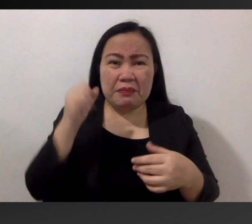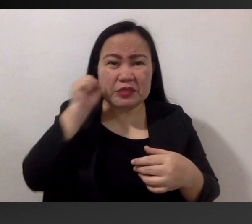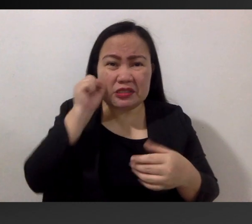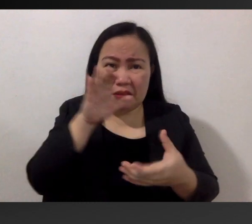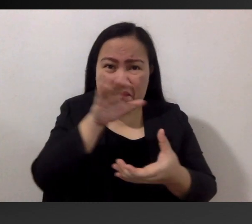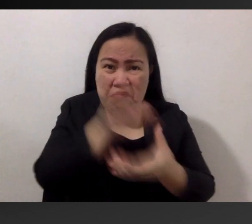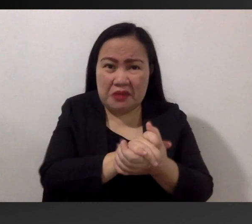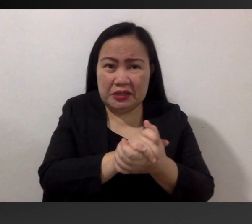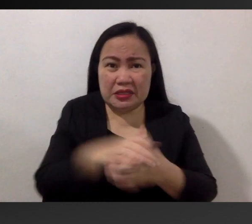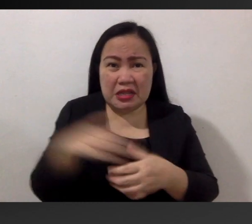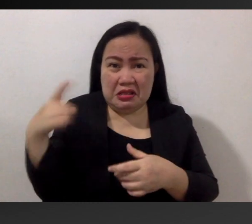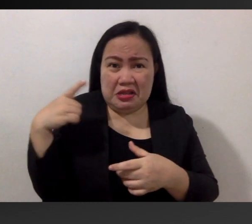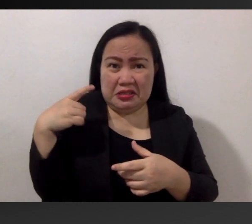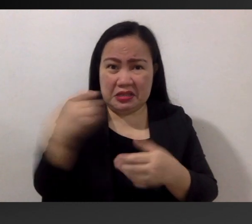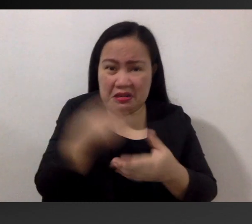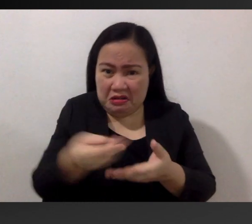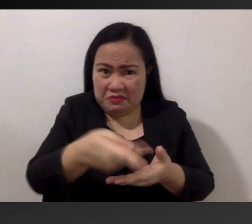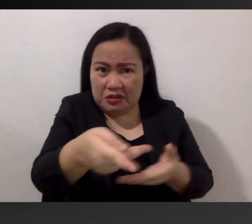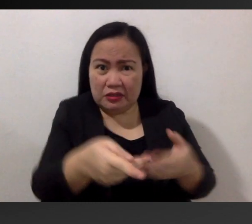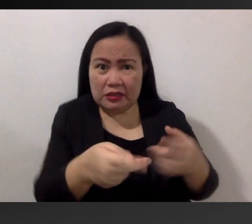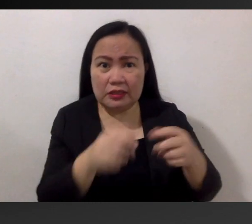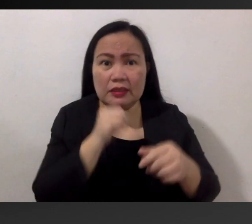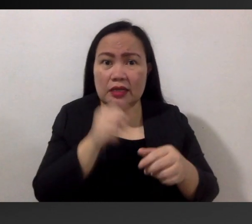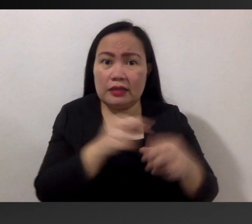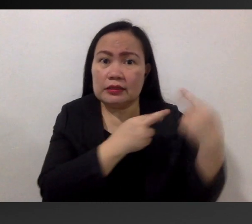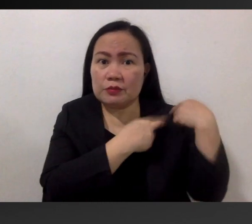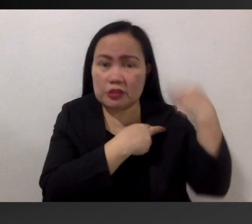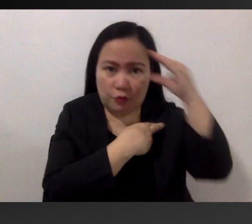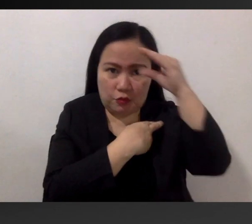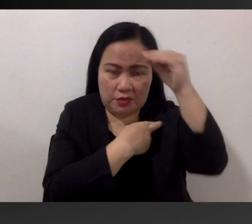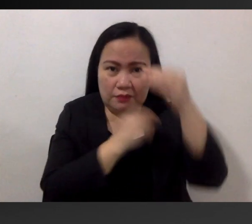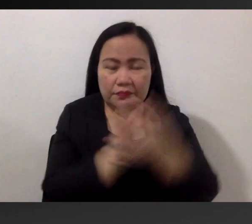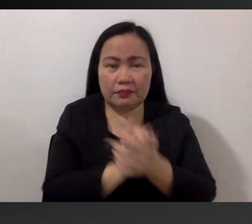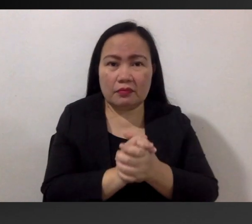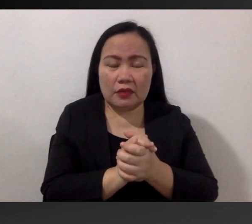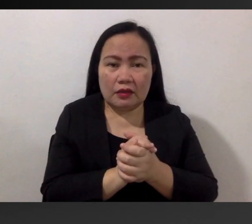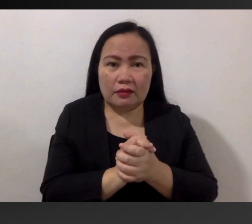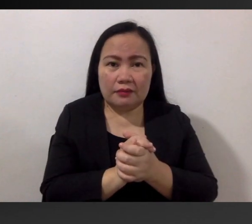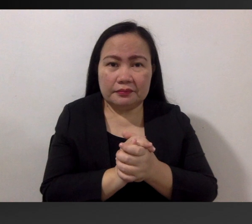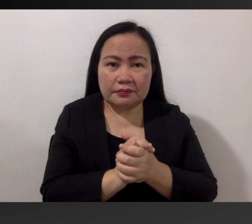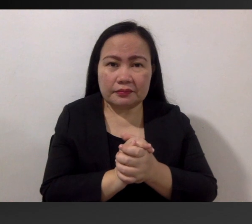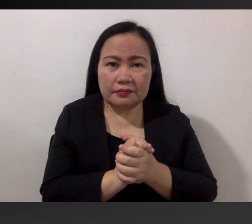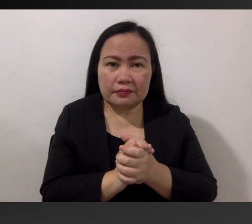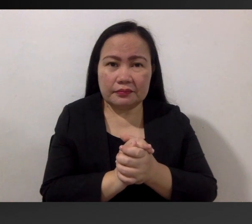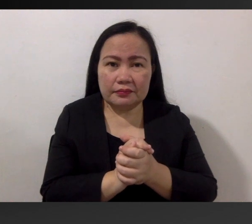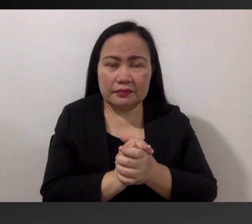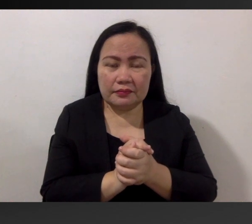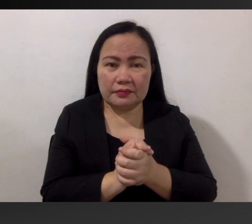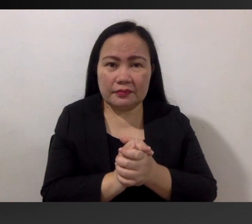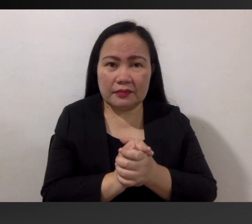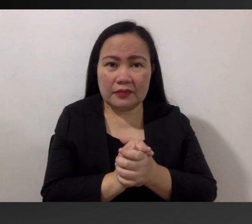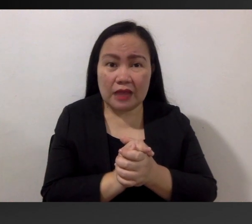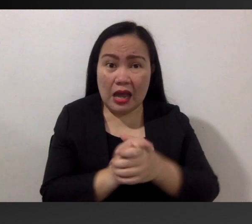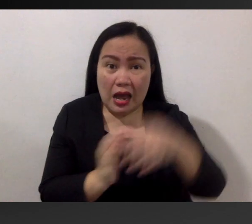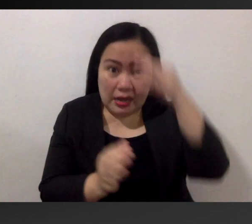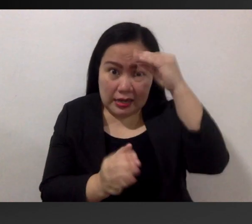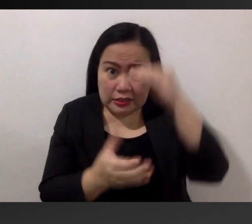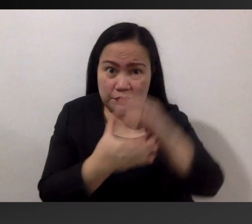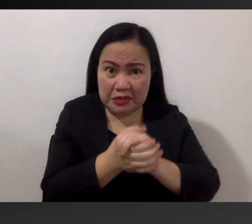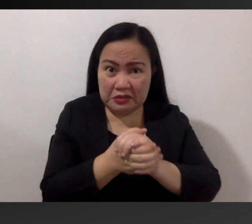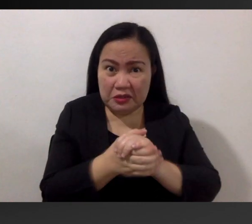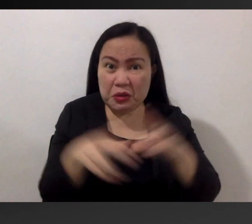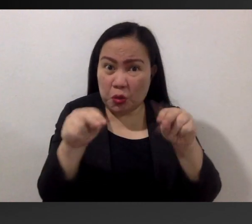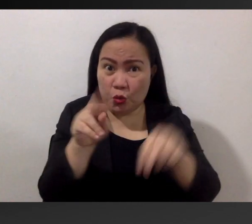married a lazy, gambler, and irresponsible man. Aside from the fact that her